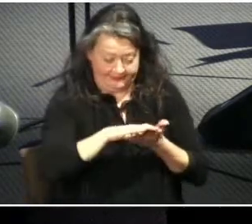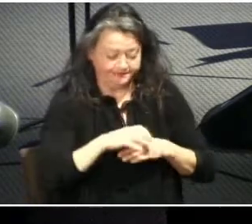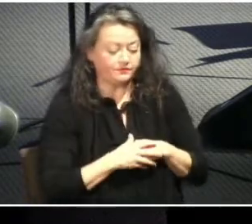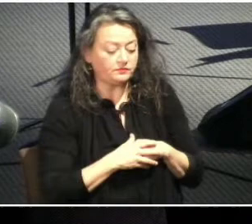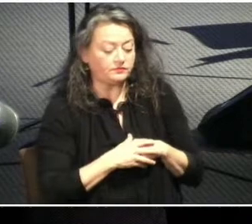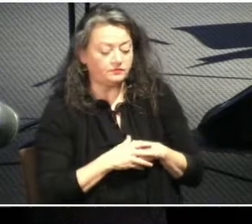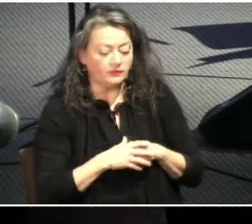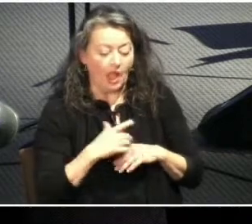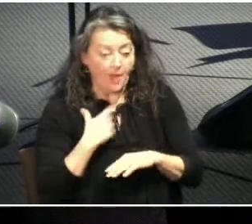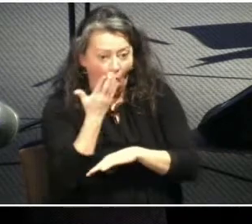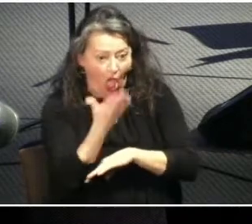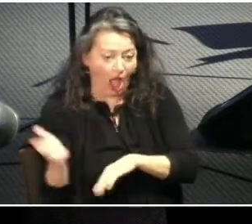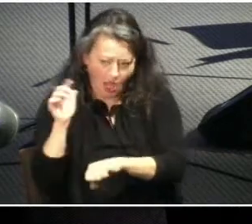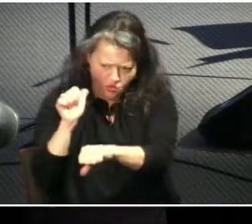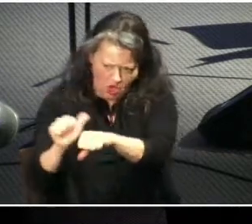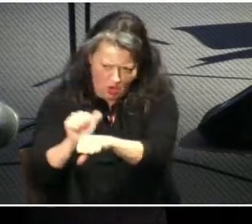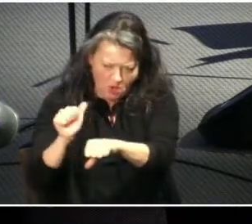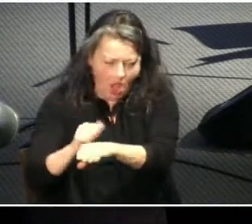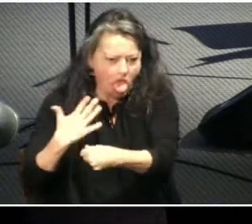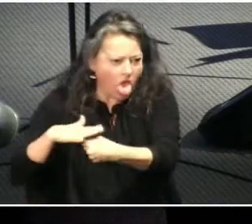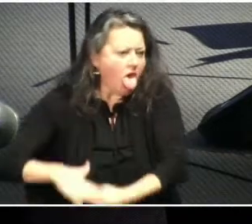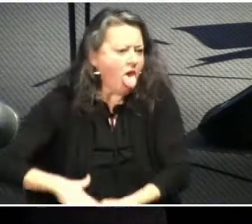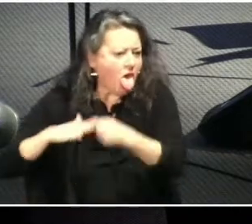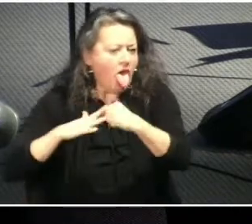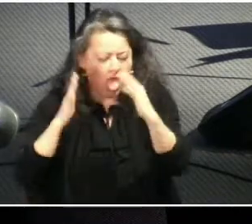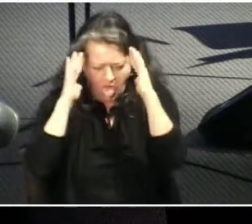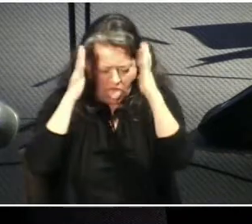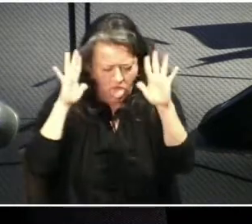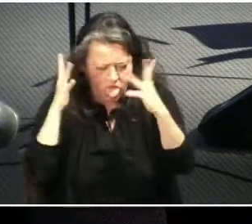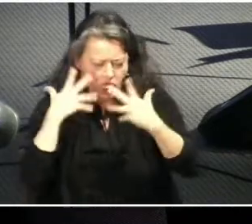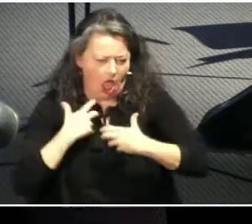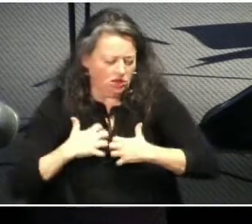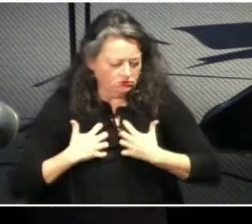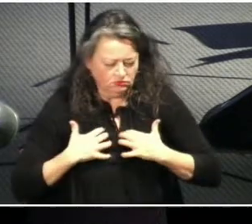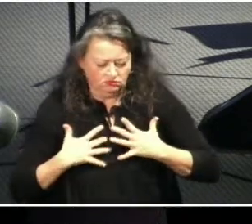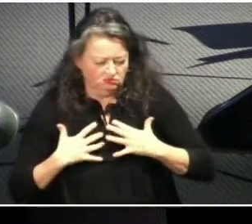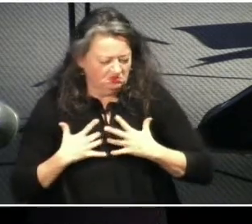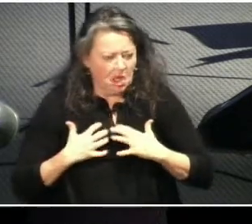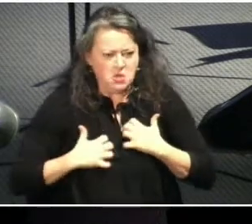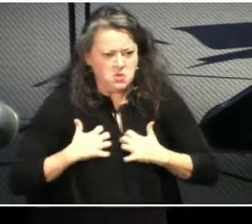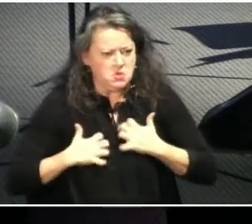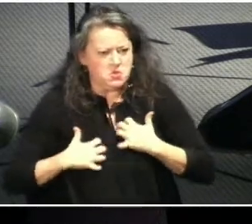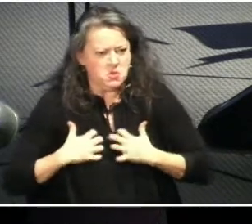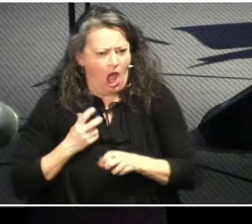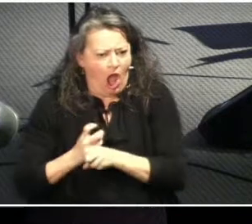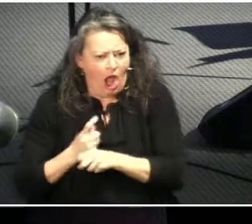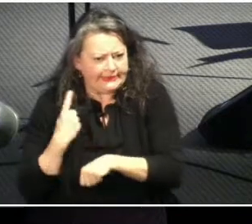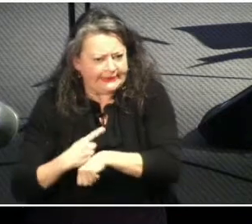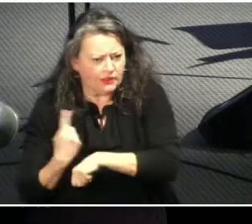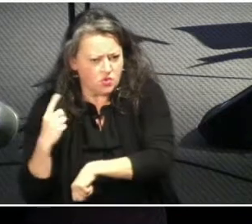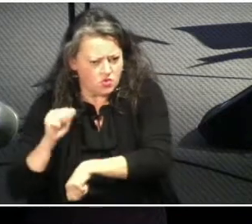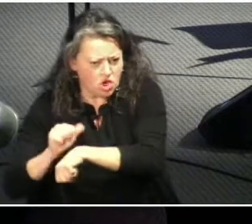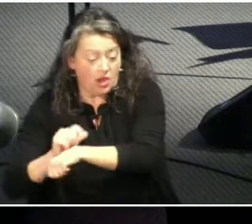in giving our wife a blast because of our frustration? No.